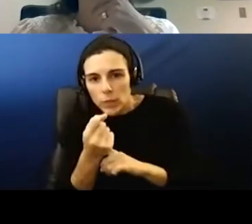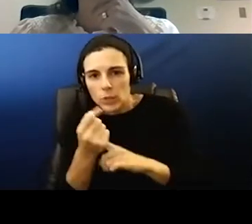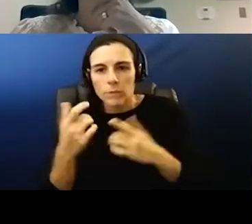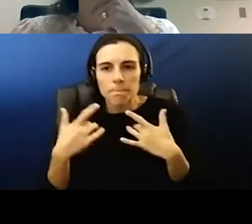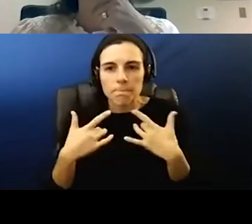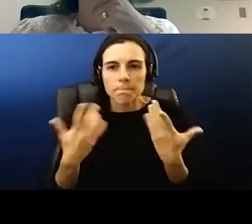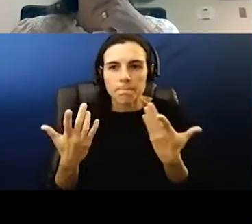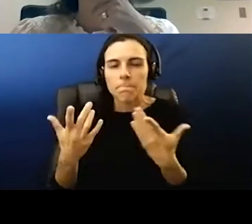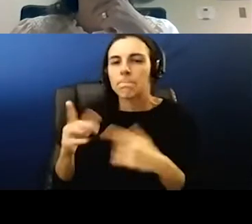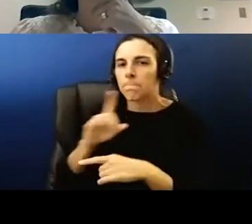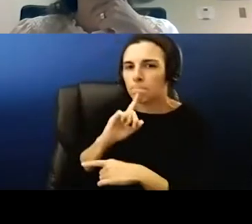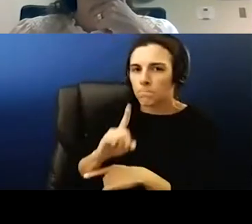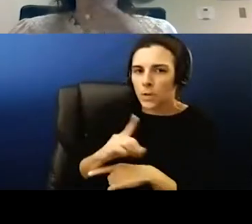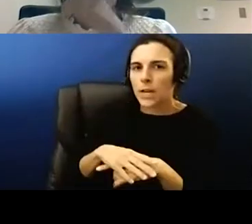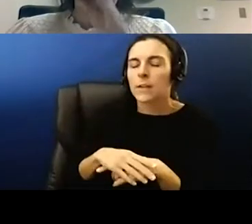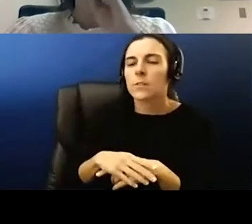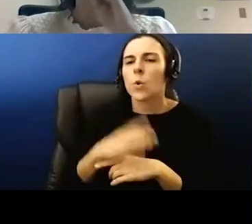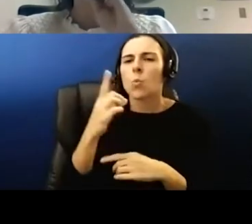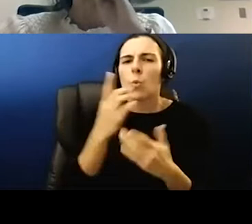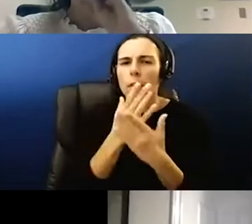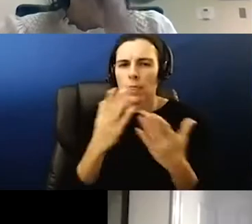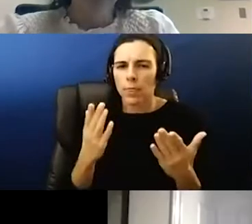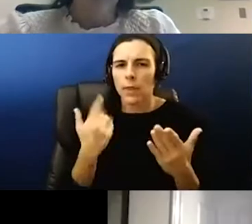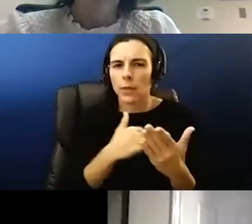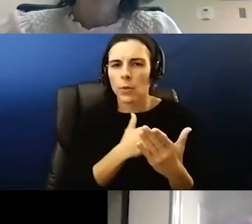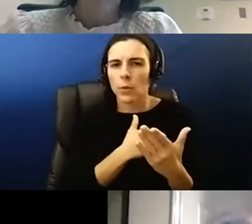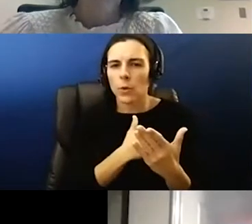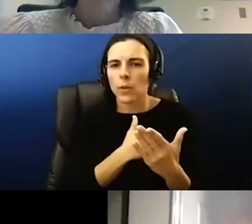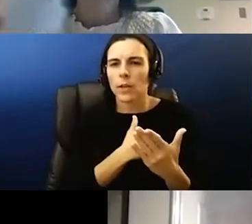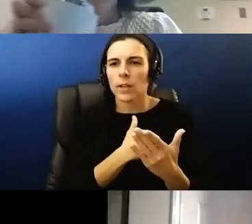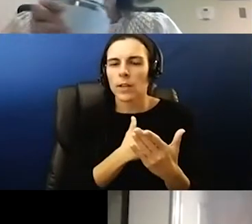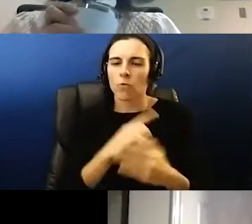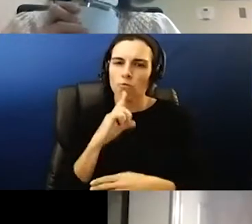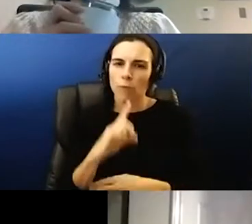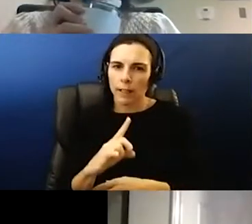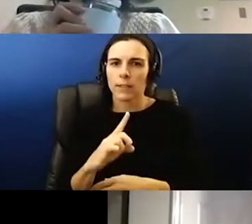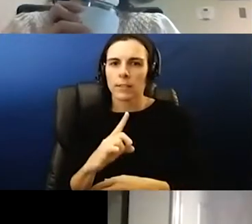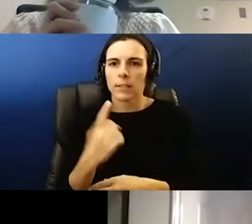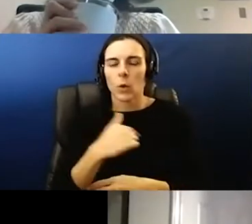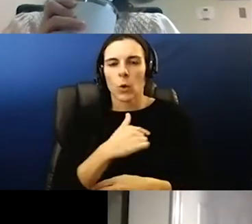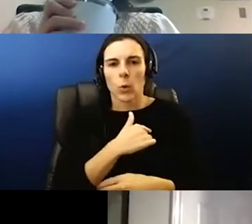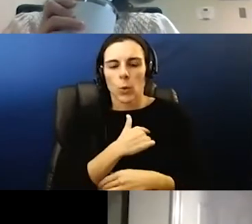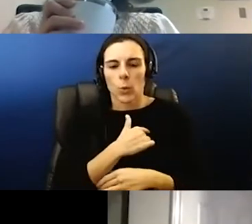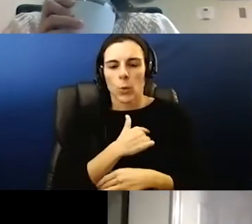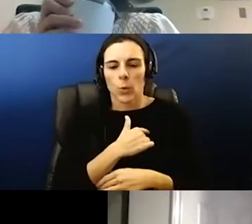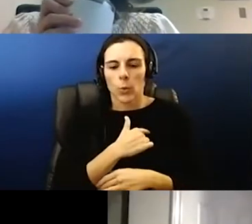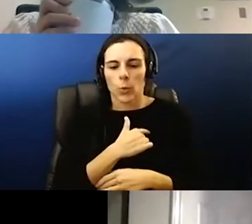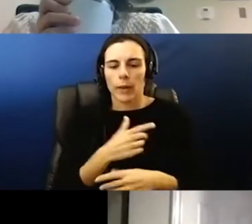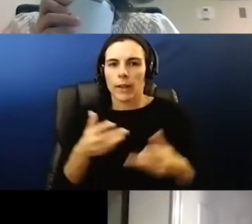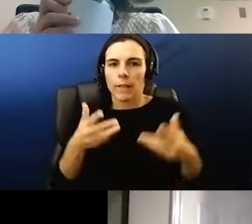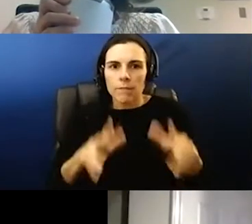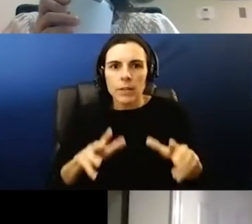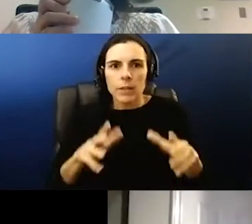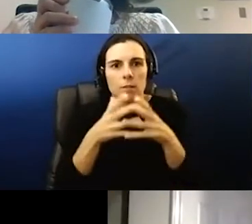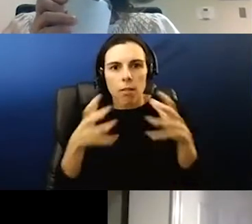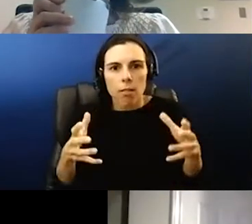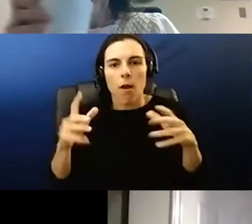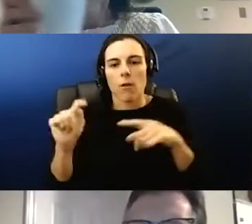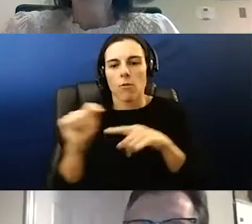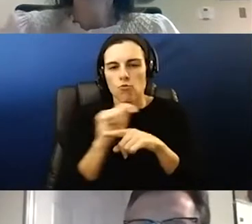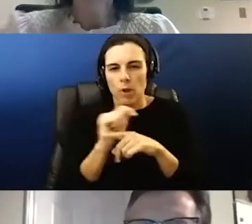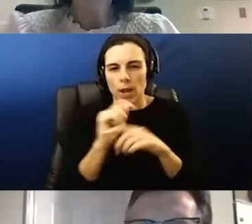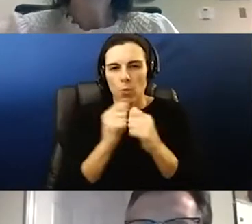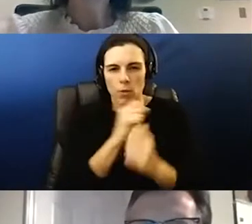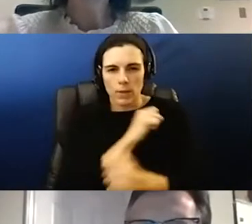Absolutely. So one of the things that we are really, we have done a lot of training with our staff and